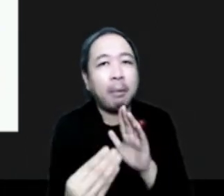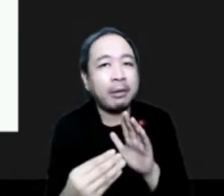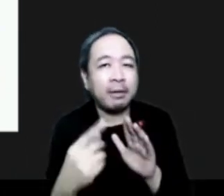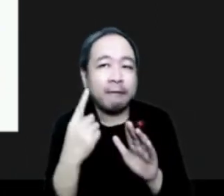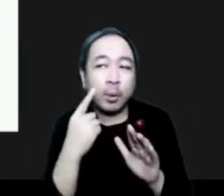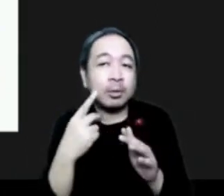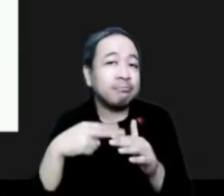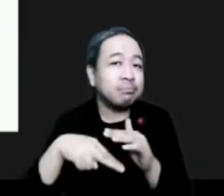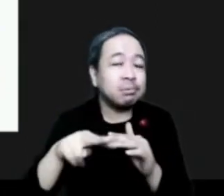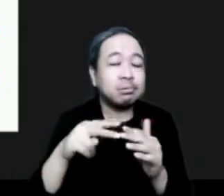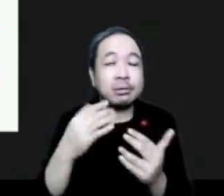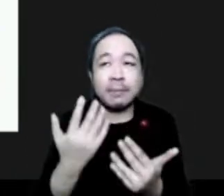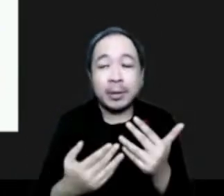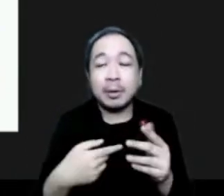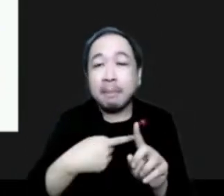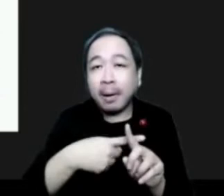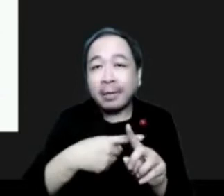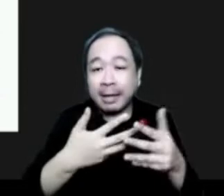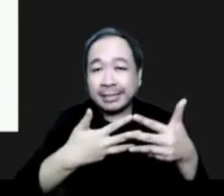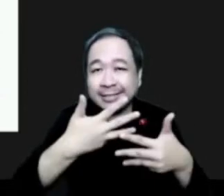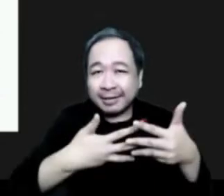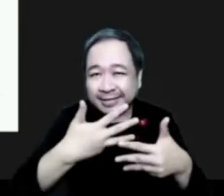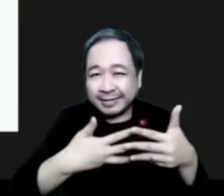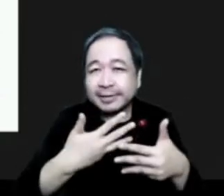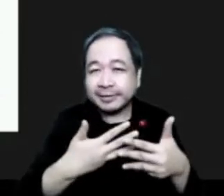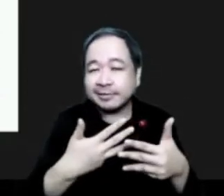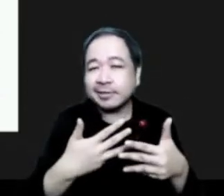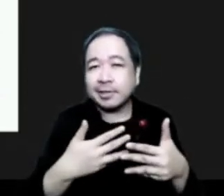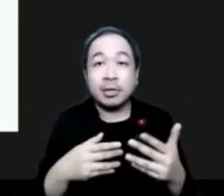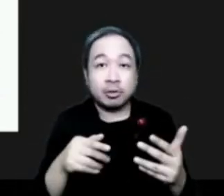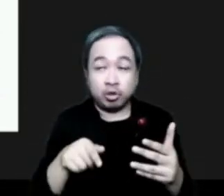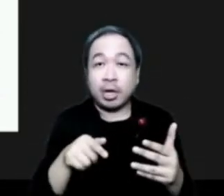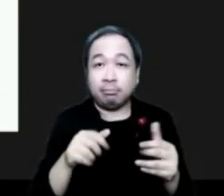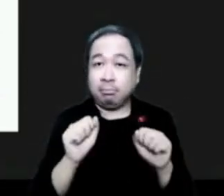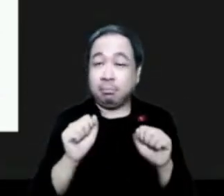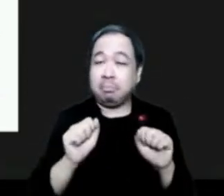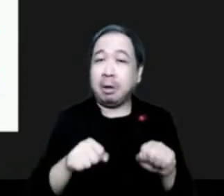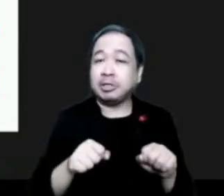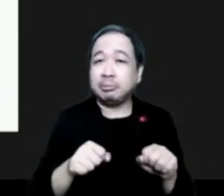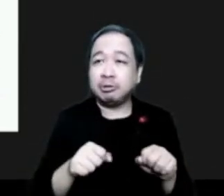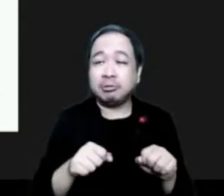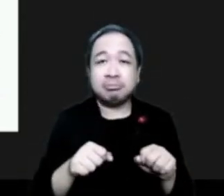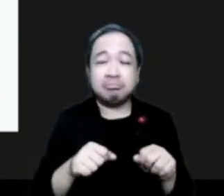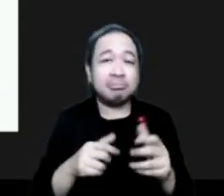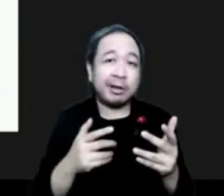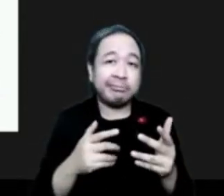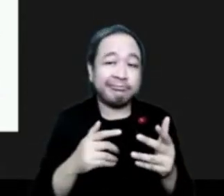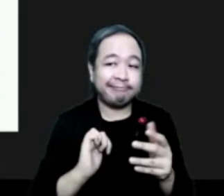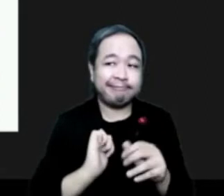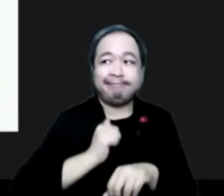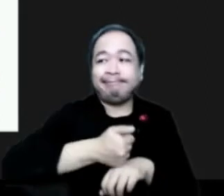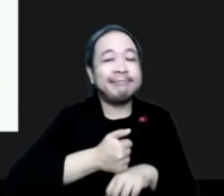statistics. And, it should also serve as a platform for potential research projects. We can work together on